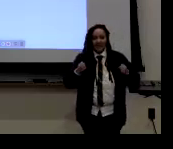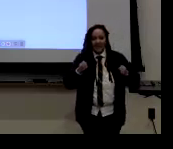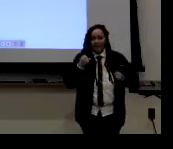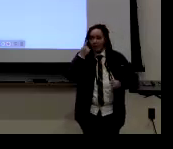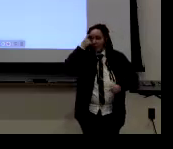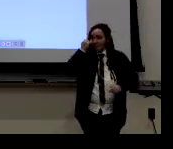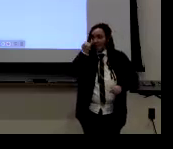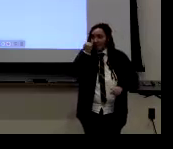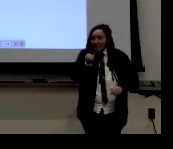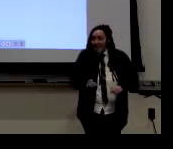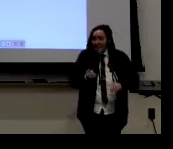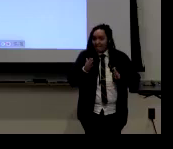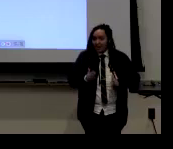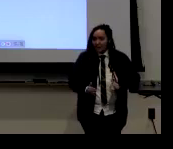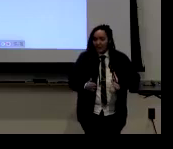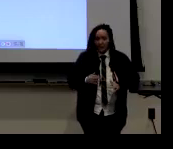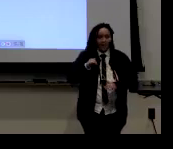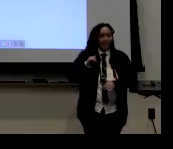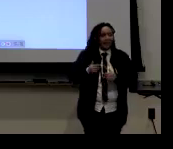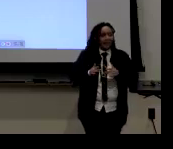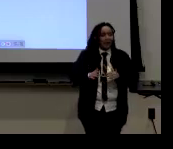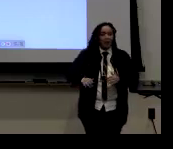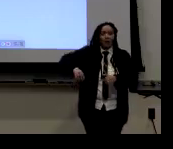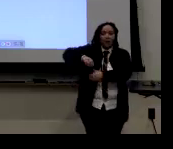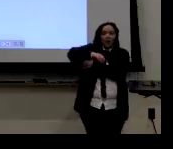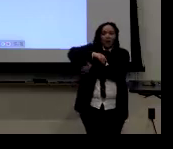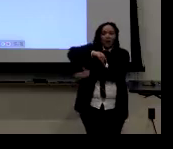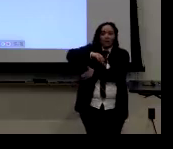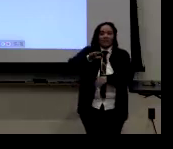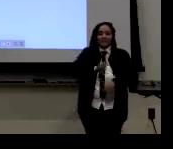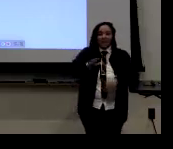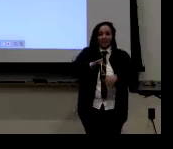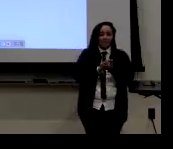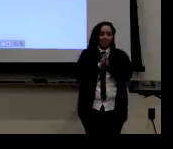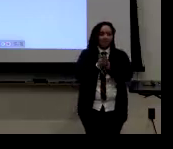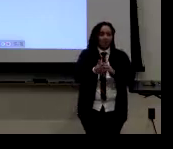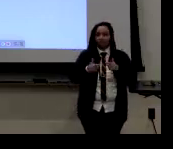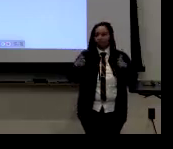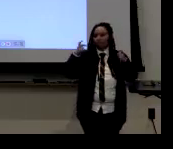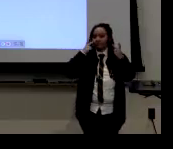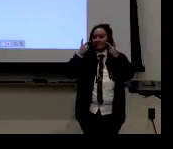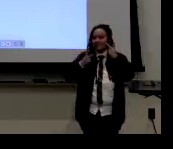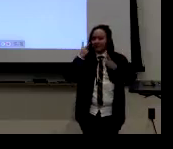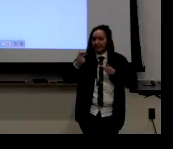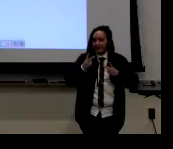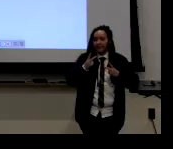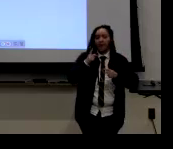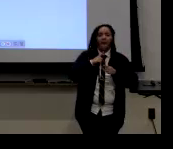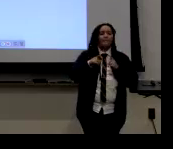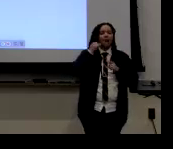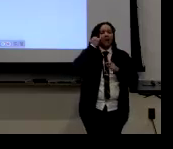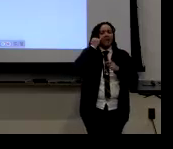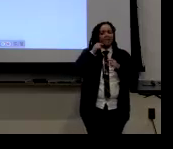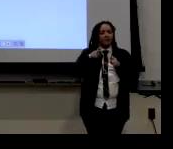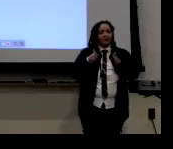and how that affects your signing, um, for a thin person, their elbow space, you know, the space between their elbow